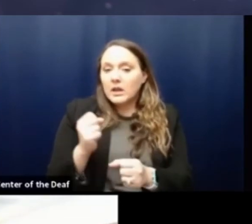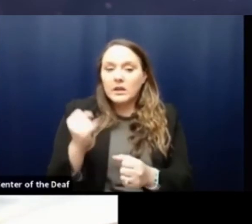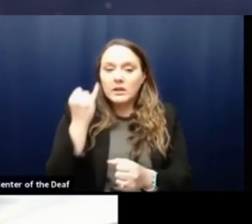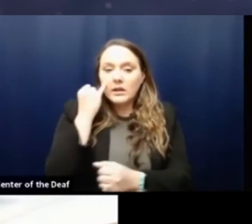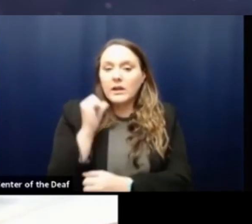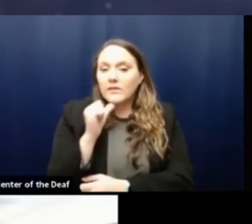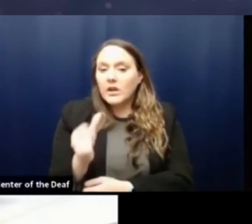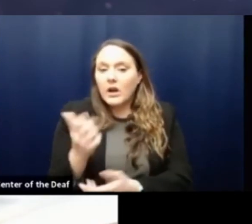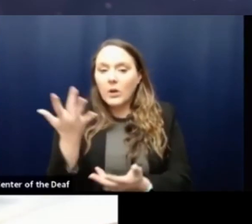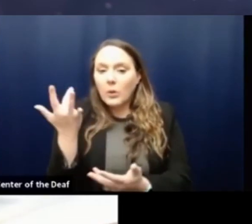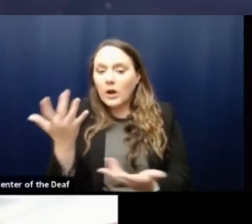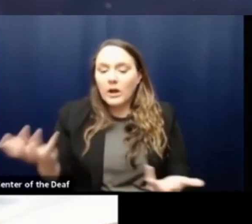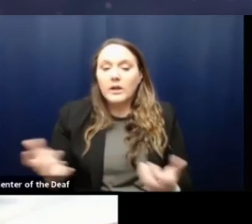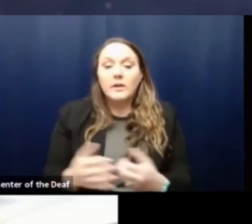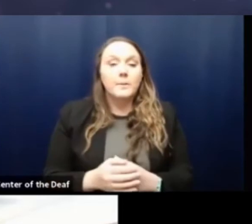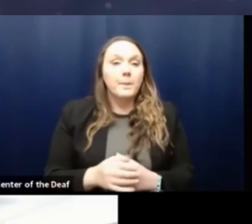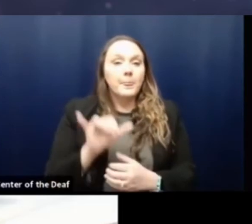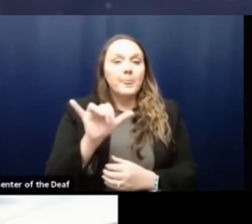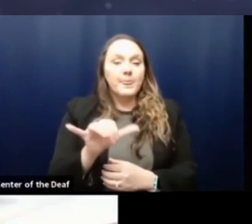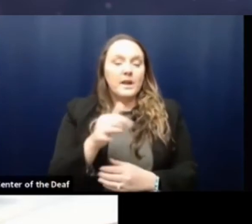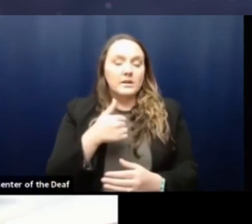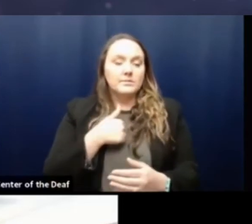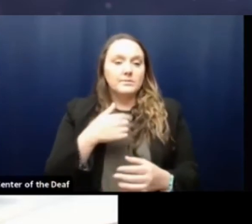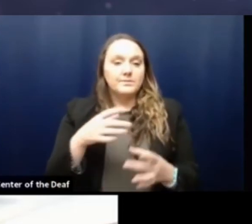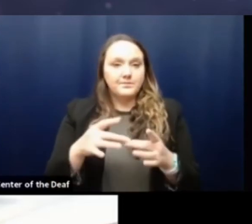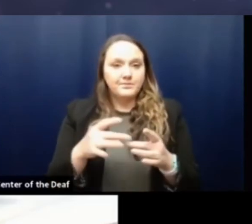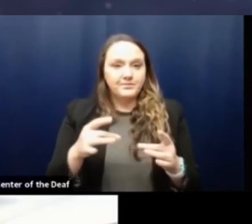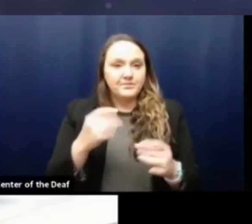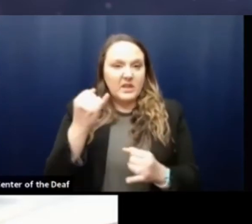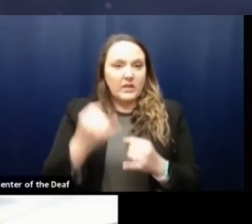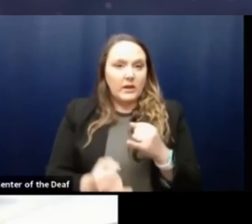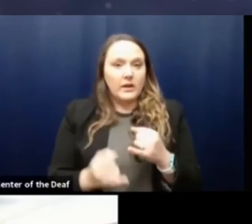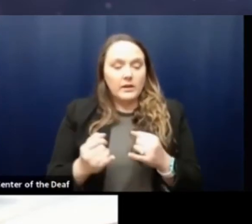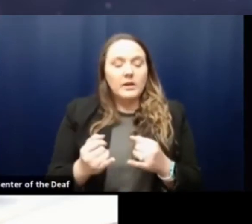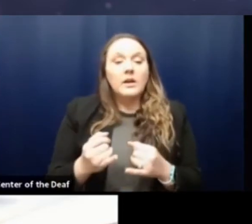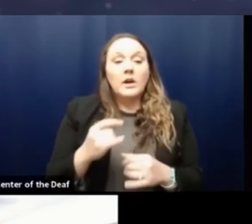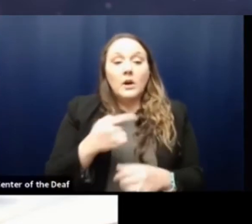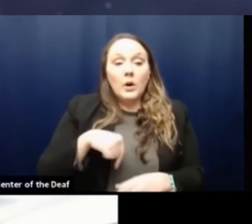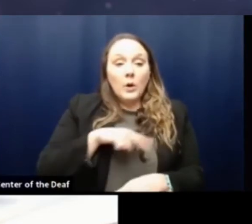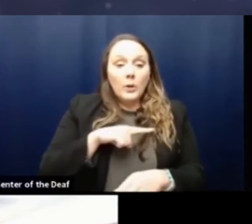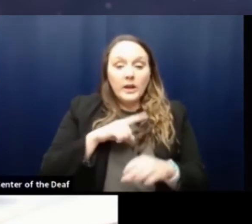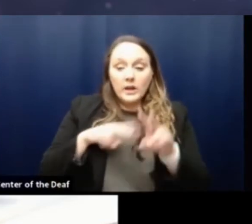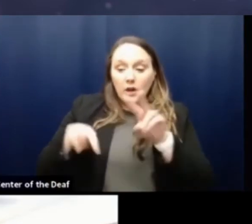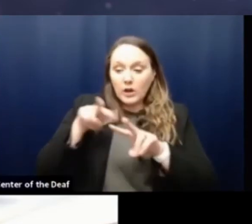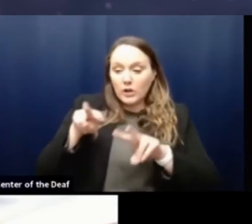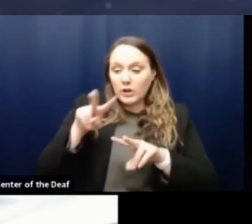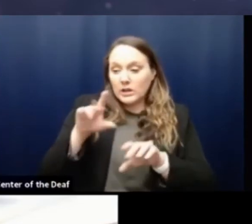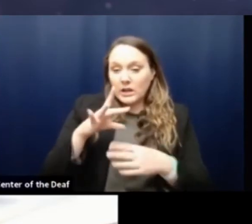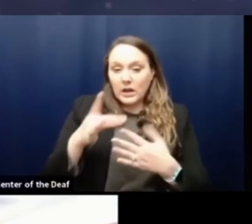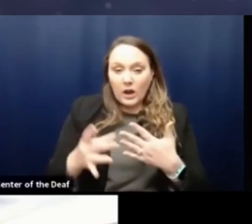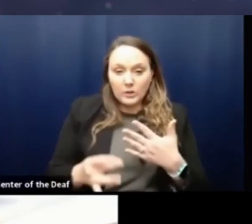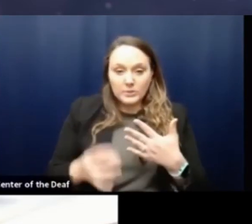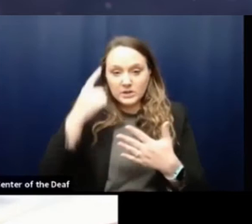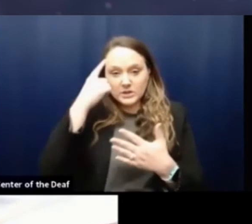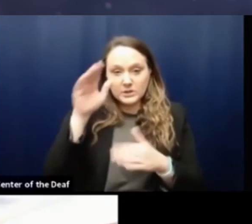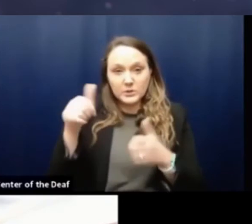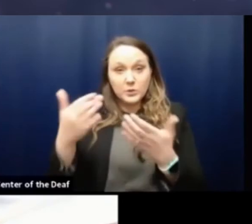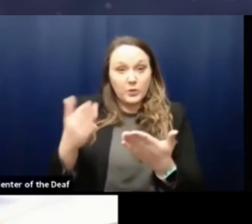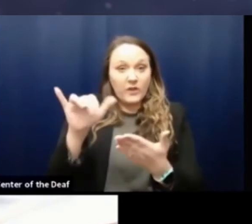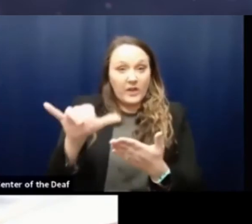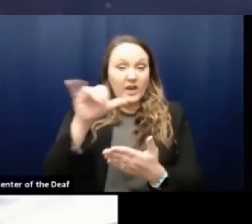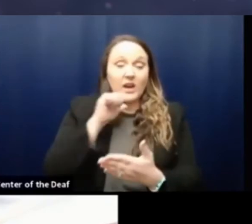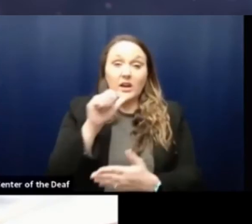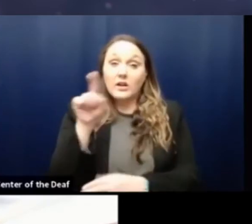So that's what I talked about at the very end of my prepared remarks. We're looking at options to provide that for not just seniors,